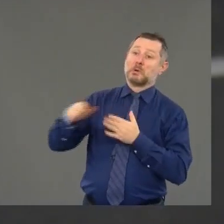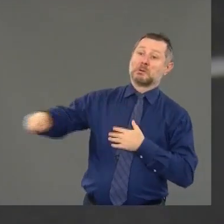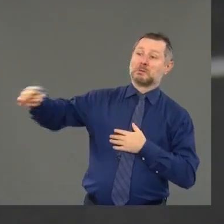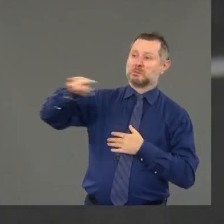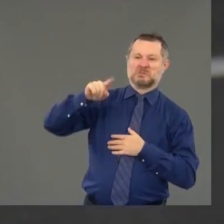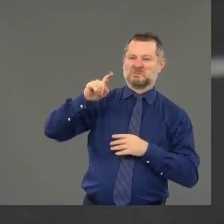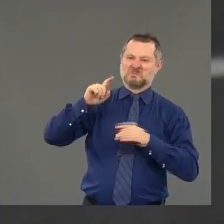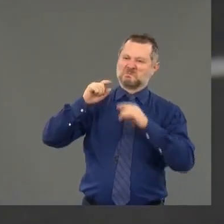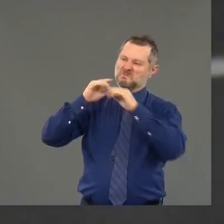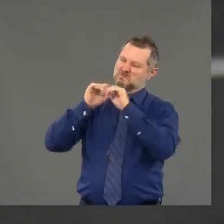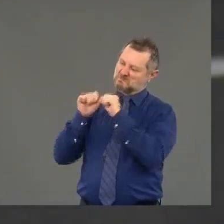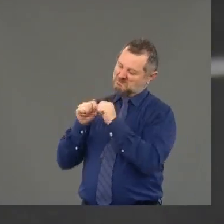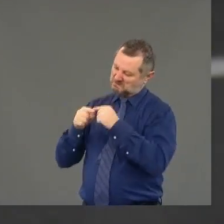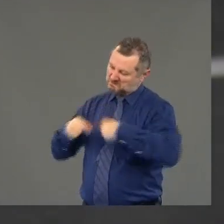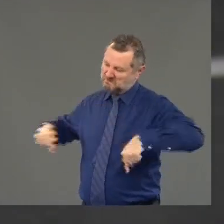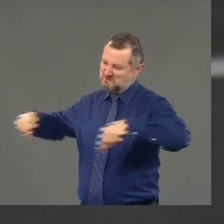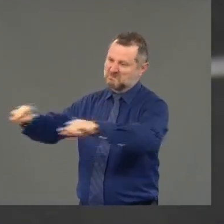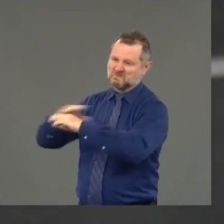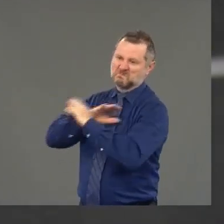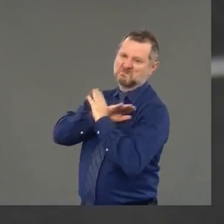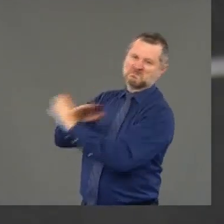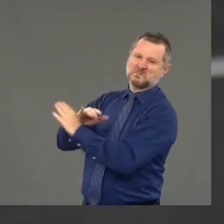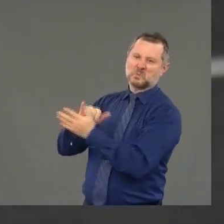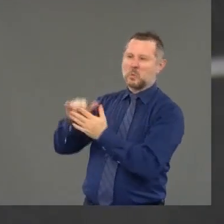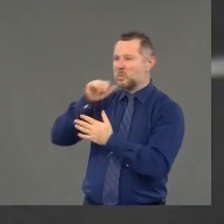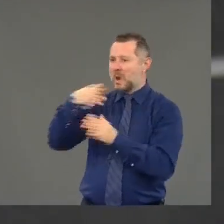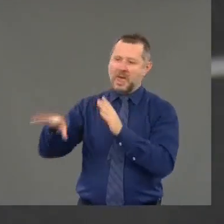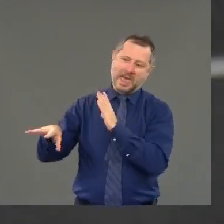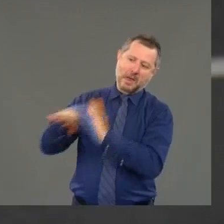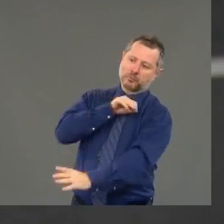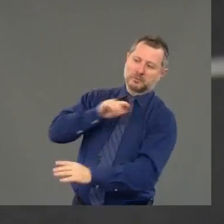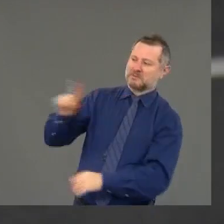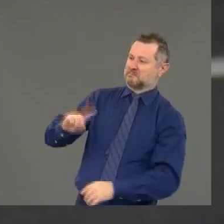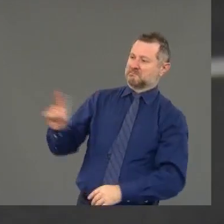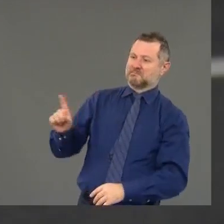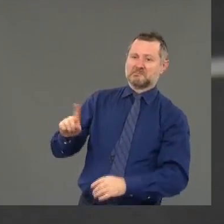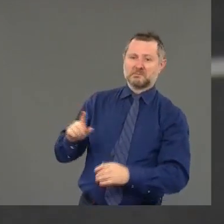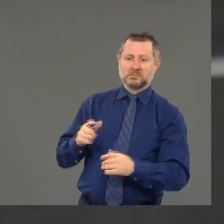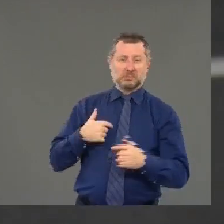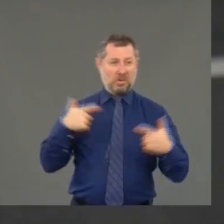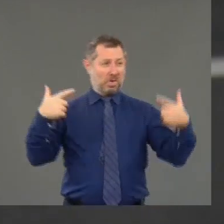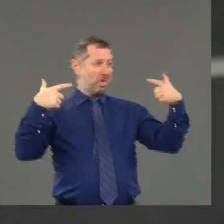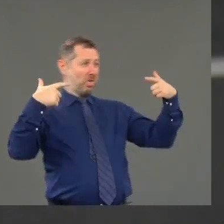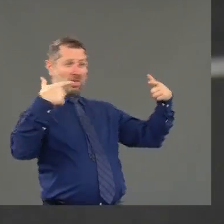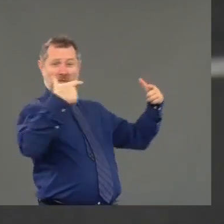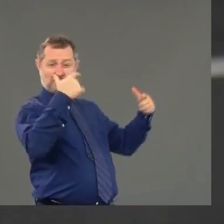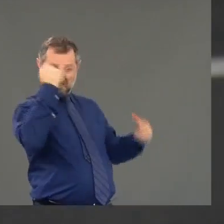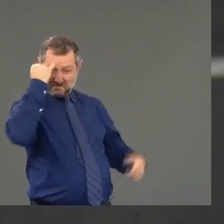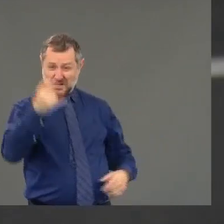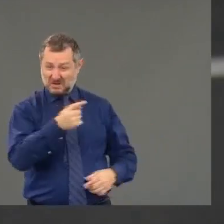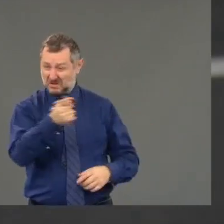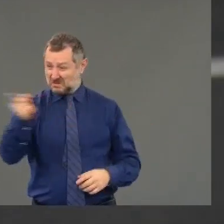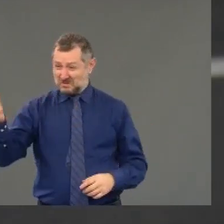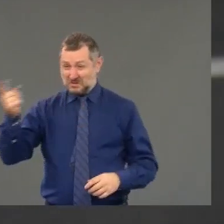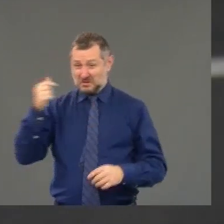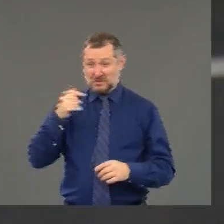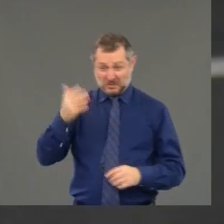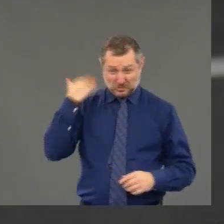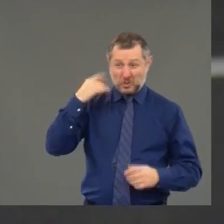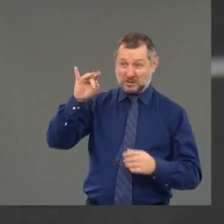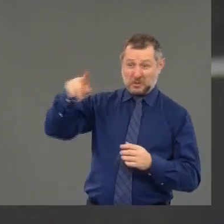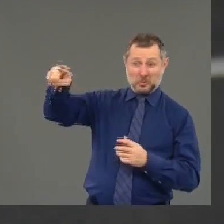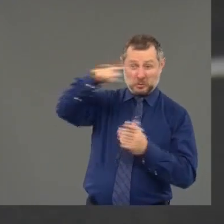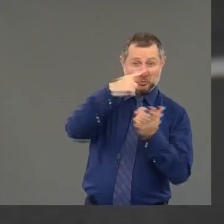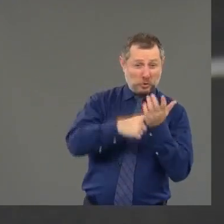and not allowing New Yorkers to leave. Right? That's what they were talking